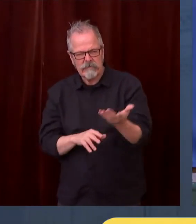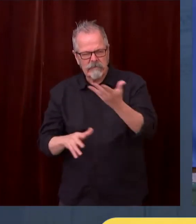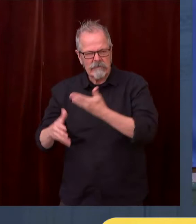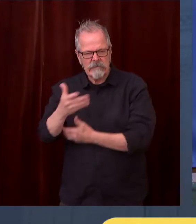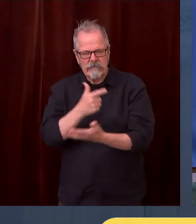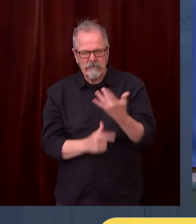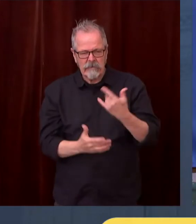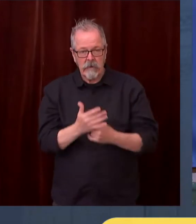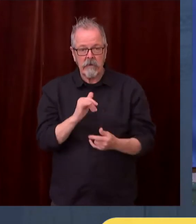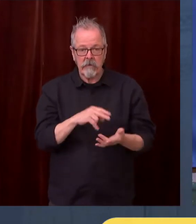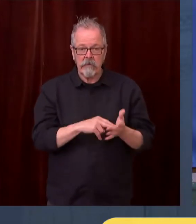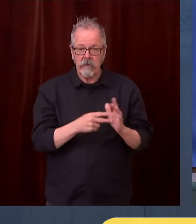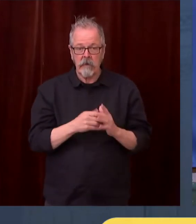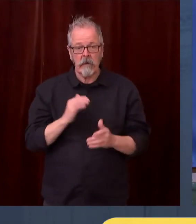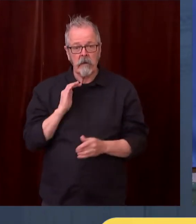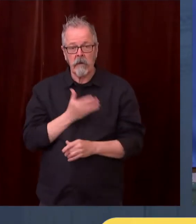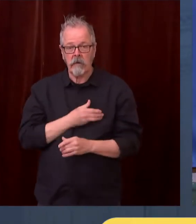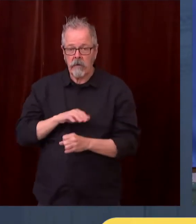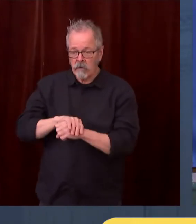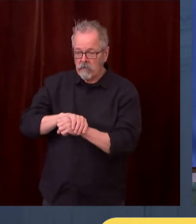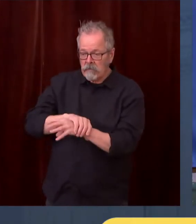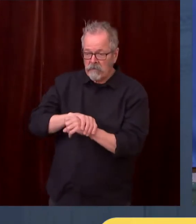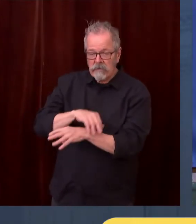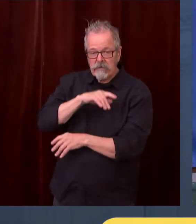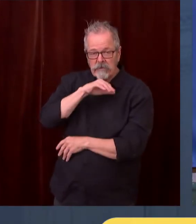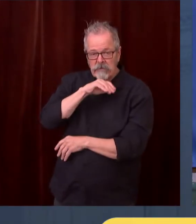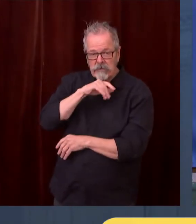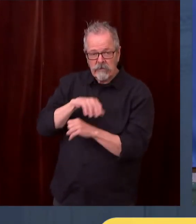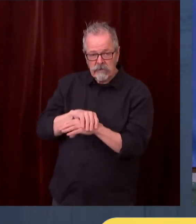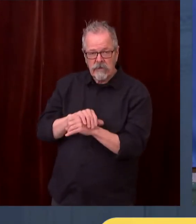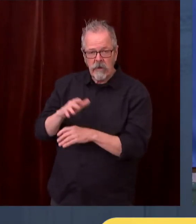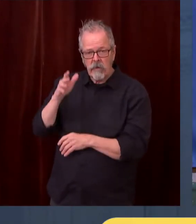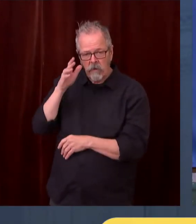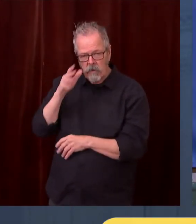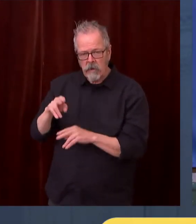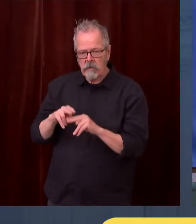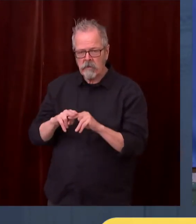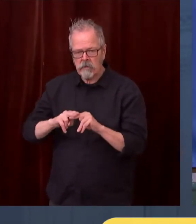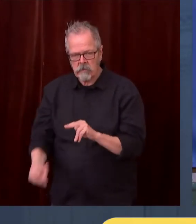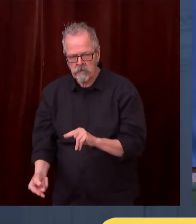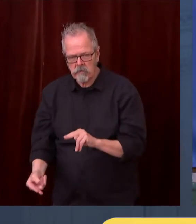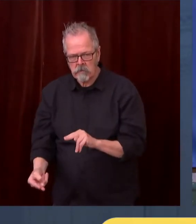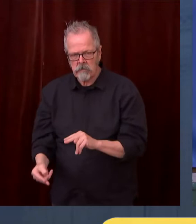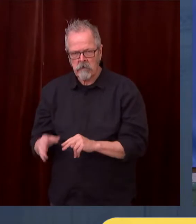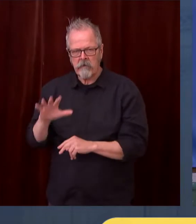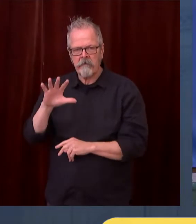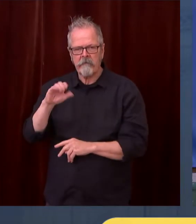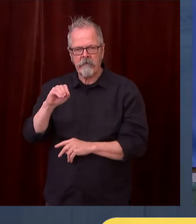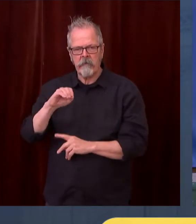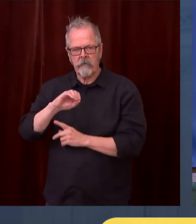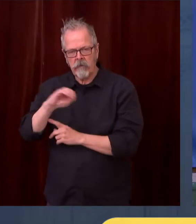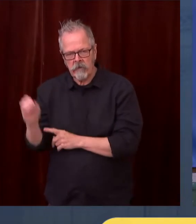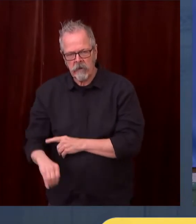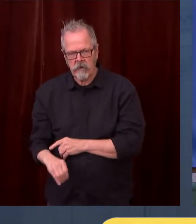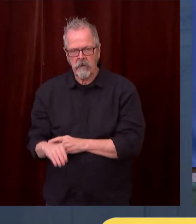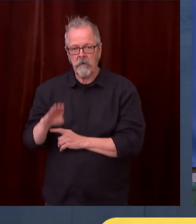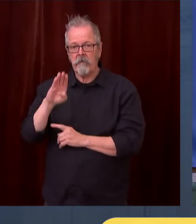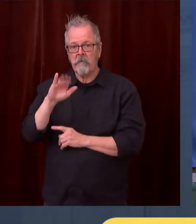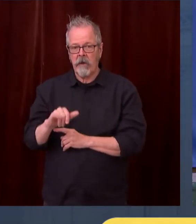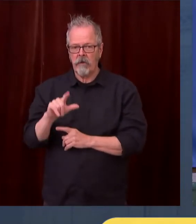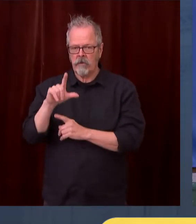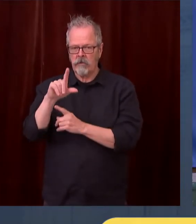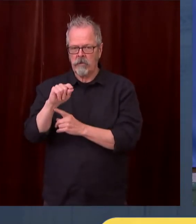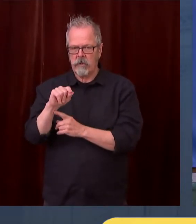by 2030. That means we have less than a decade to get to that commitment. Our families, our communities,